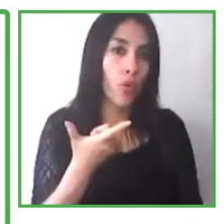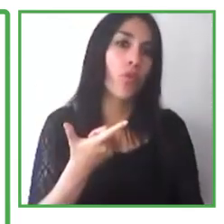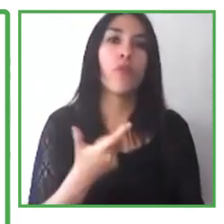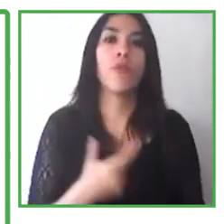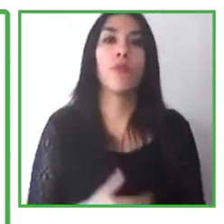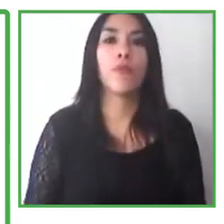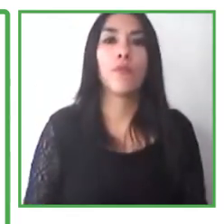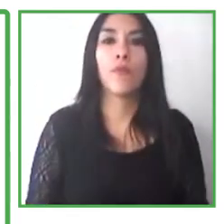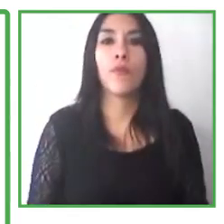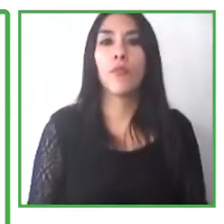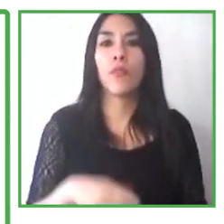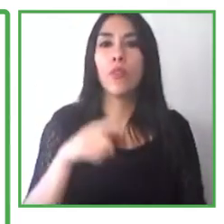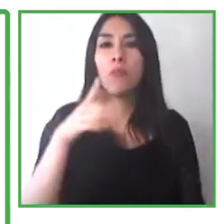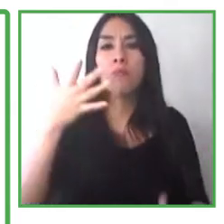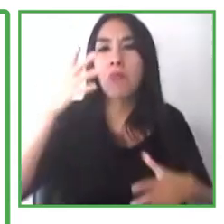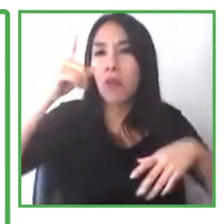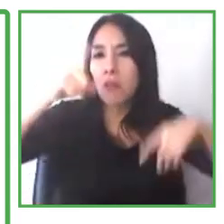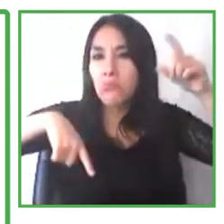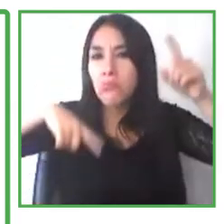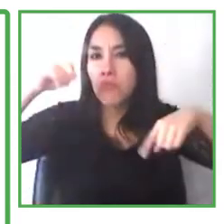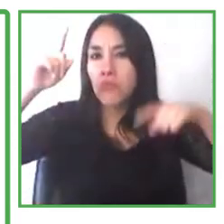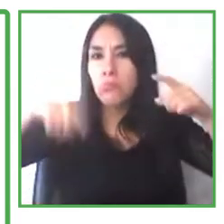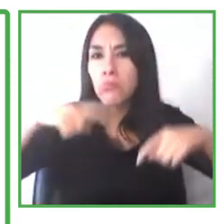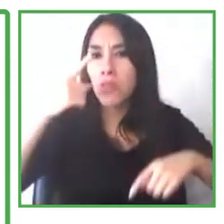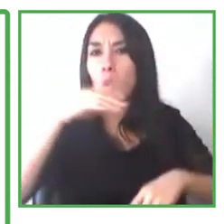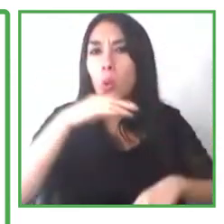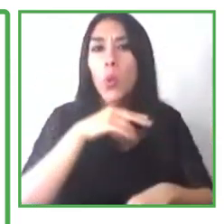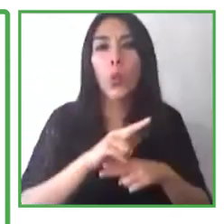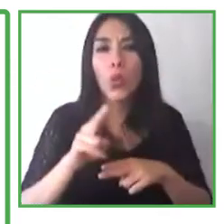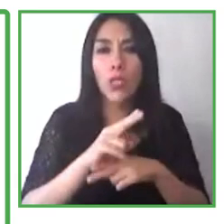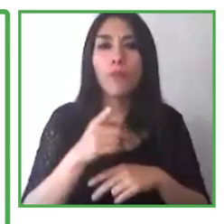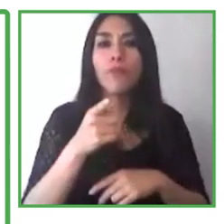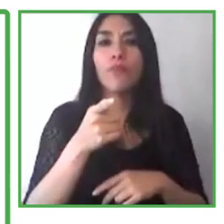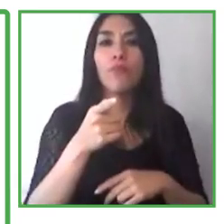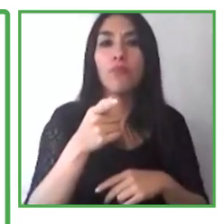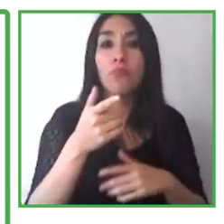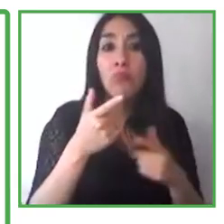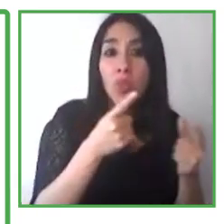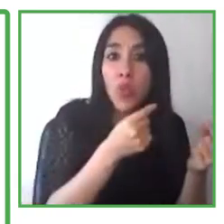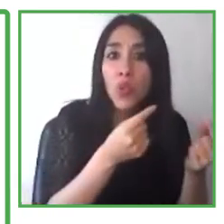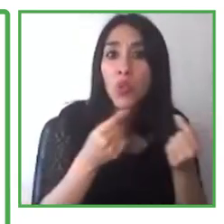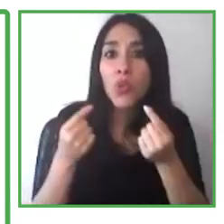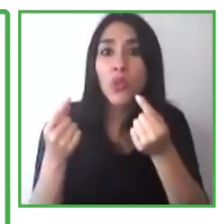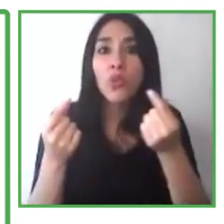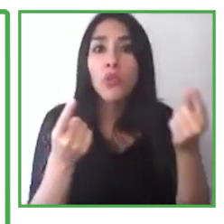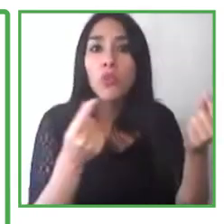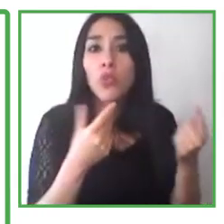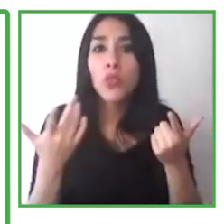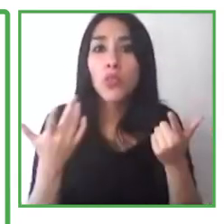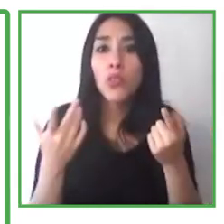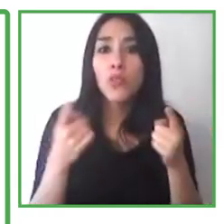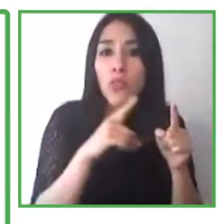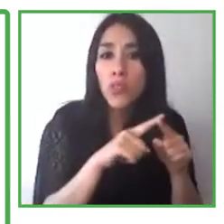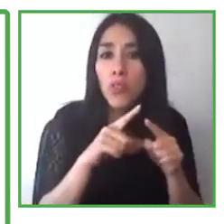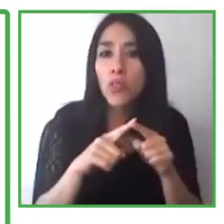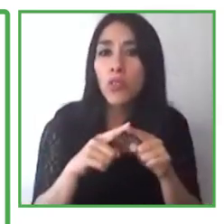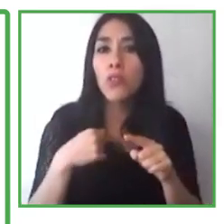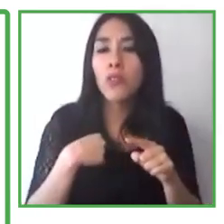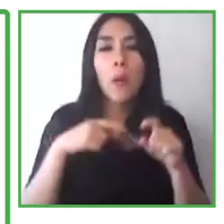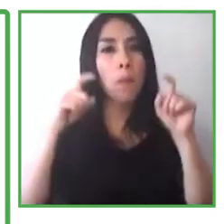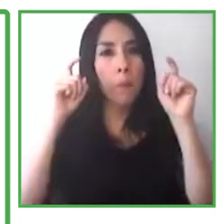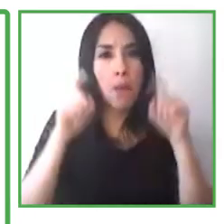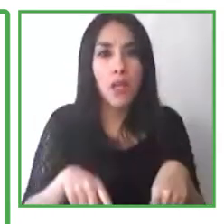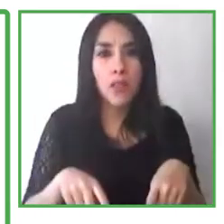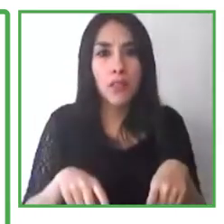tool, et cetera, will need to be fully accessible and easy to use for all of us. And so it's